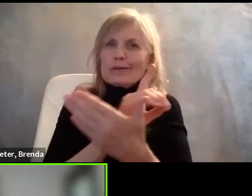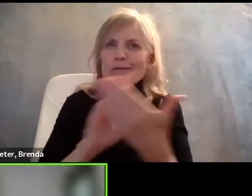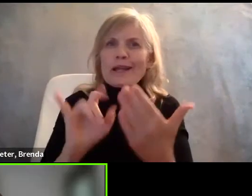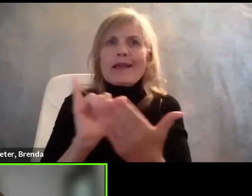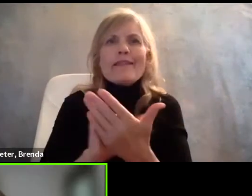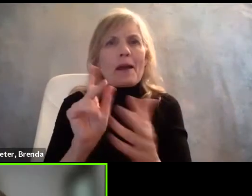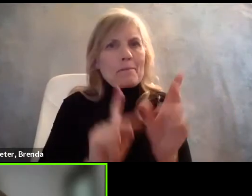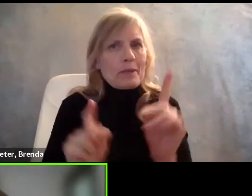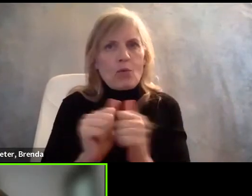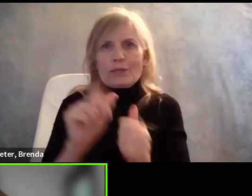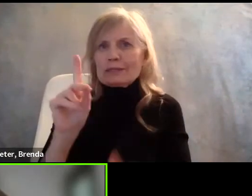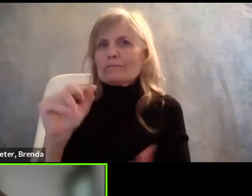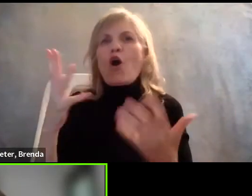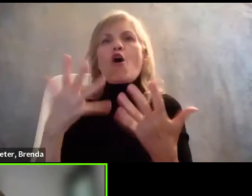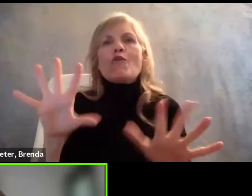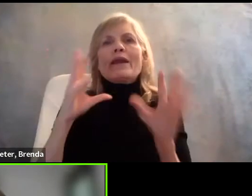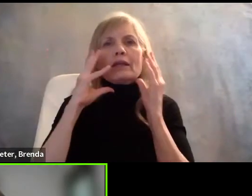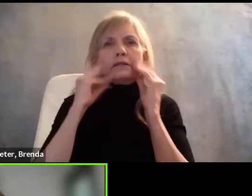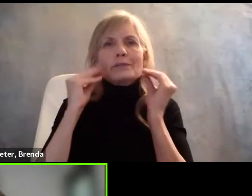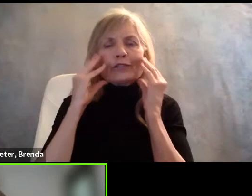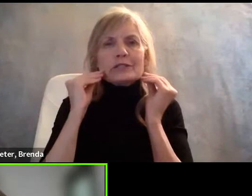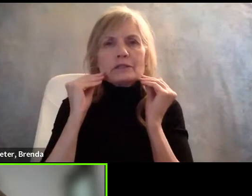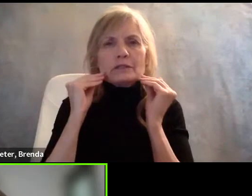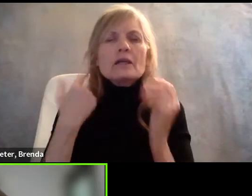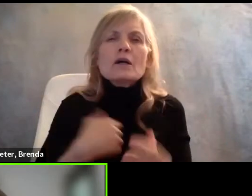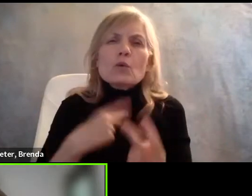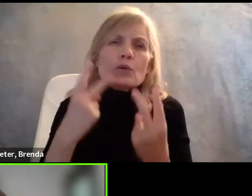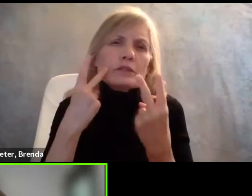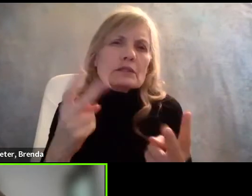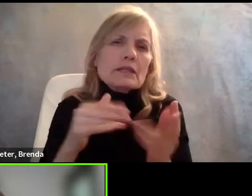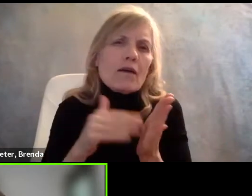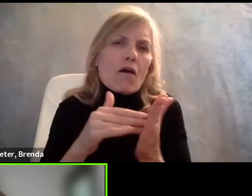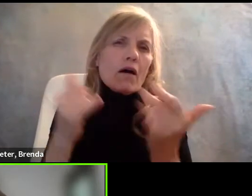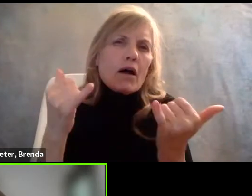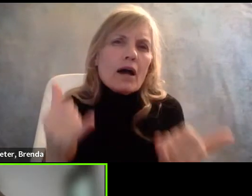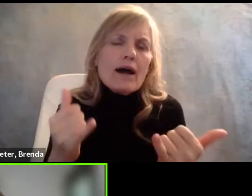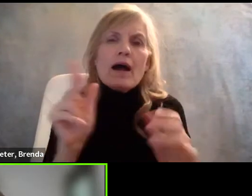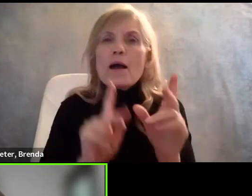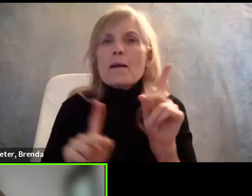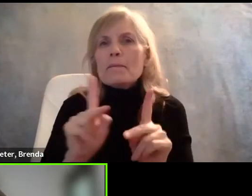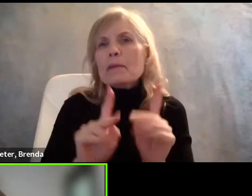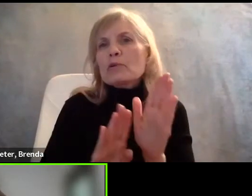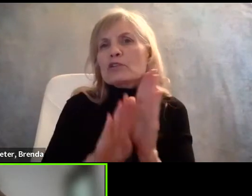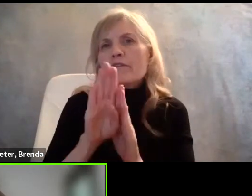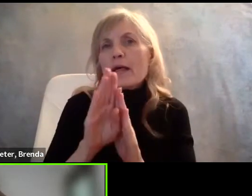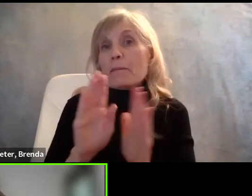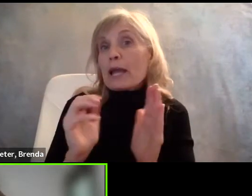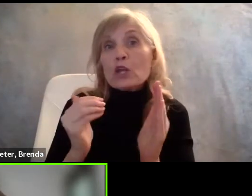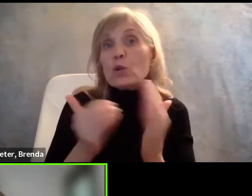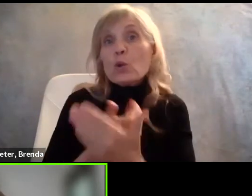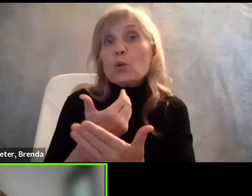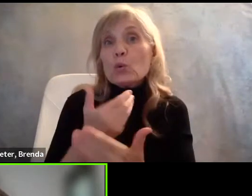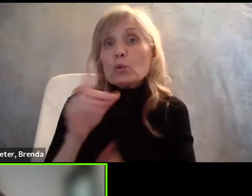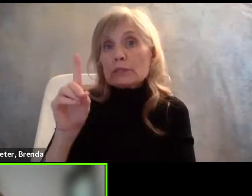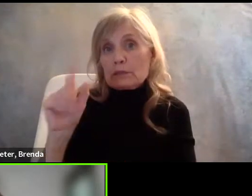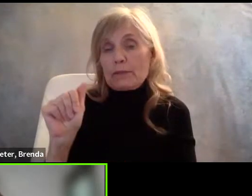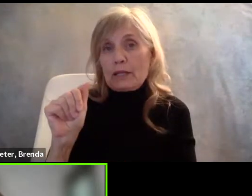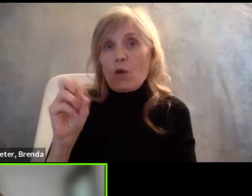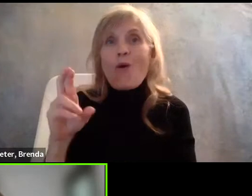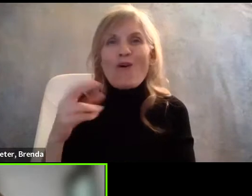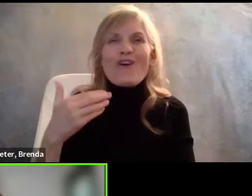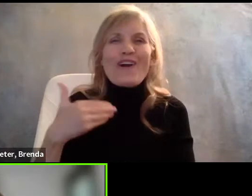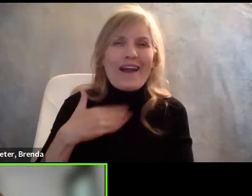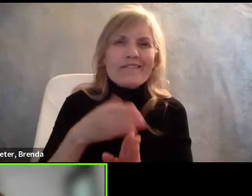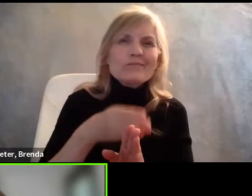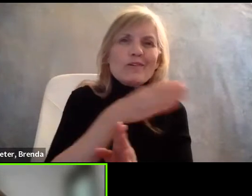So what we're seeing a lot now is people developing a new disability or having their existing previously